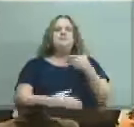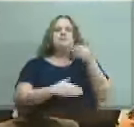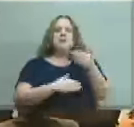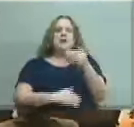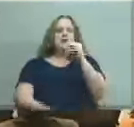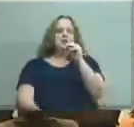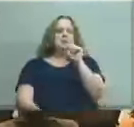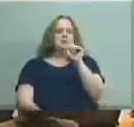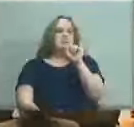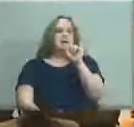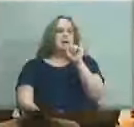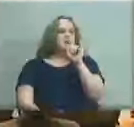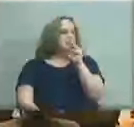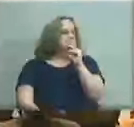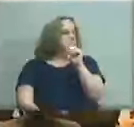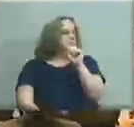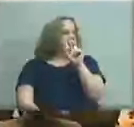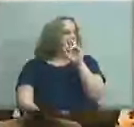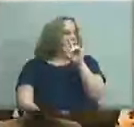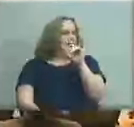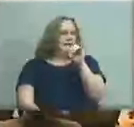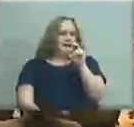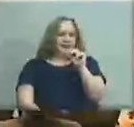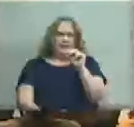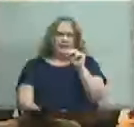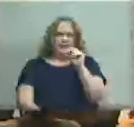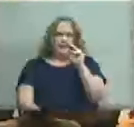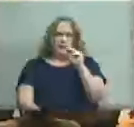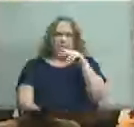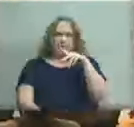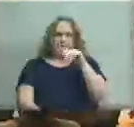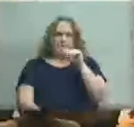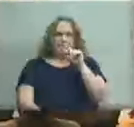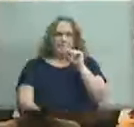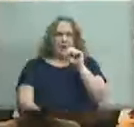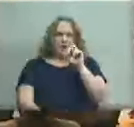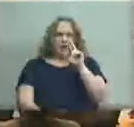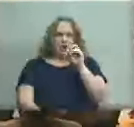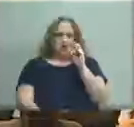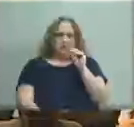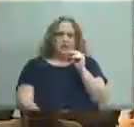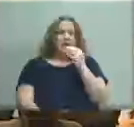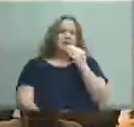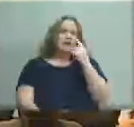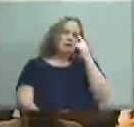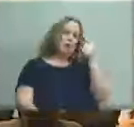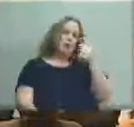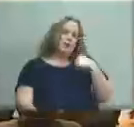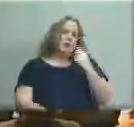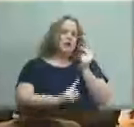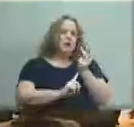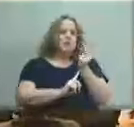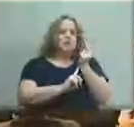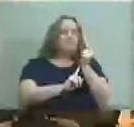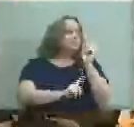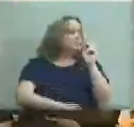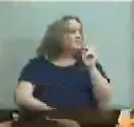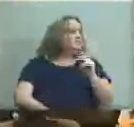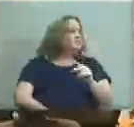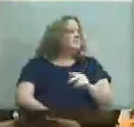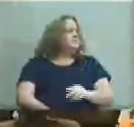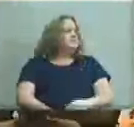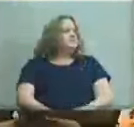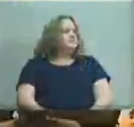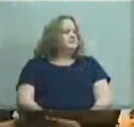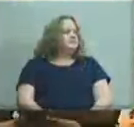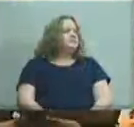Ms. Patterson thank you for being here you got three minutes one bell after two and a half thank